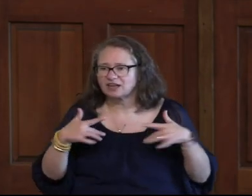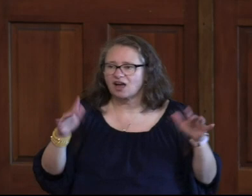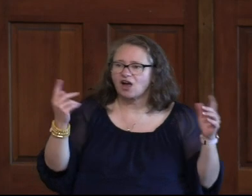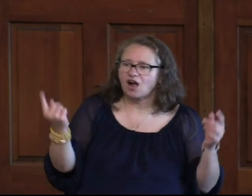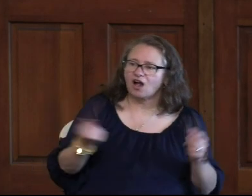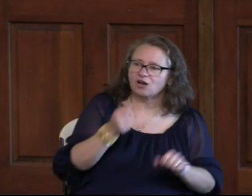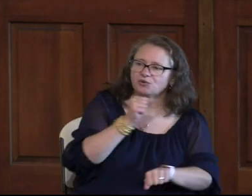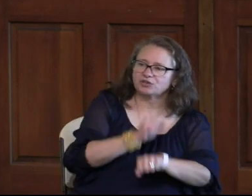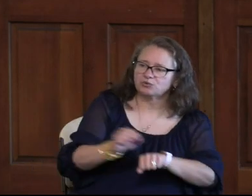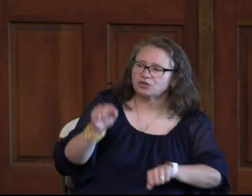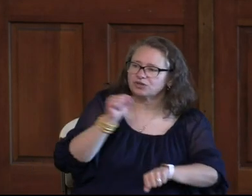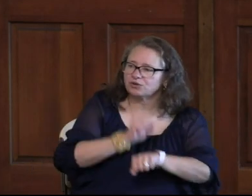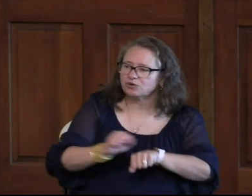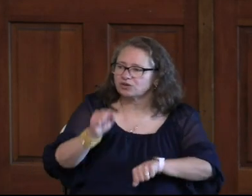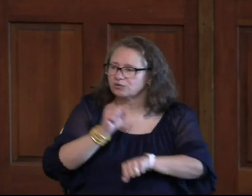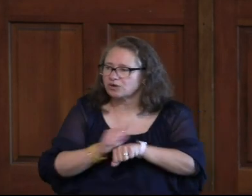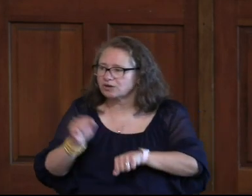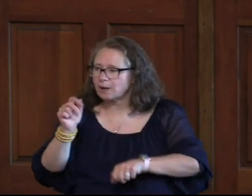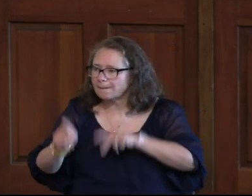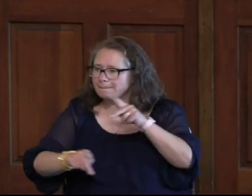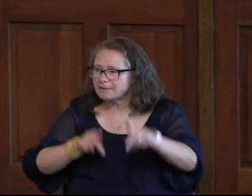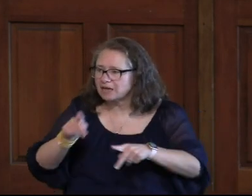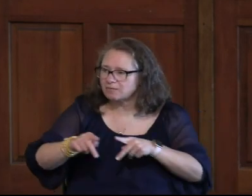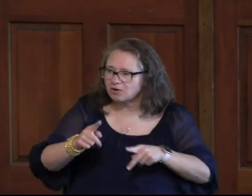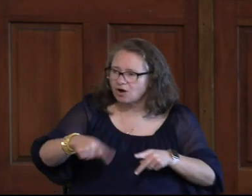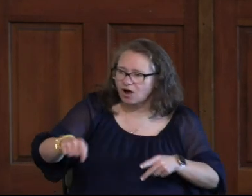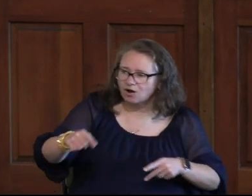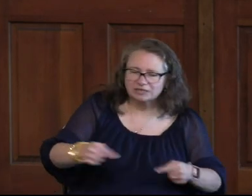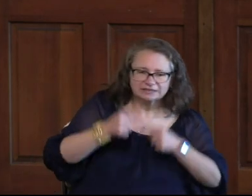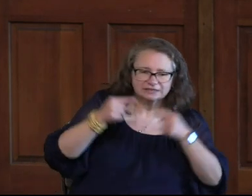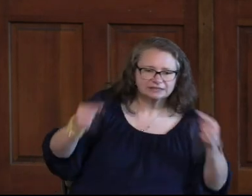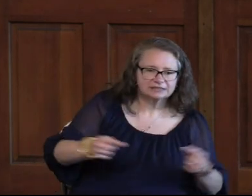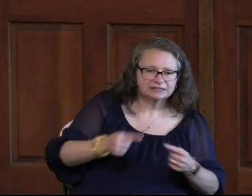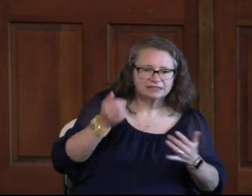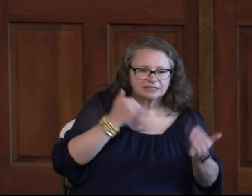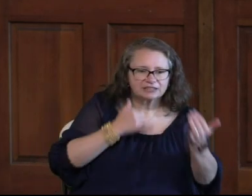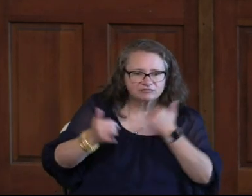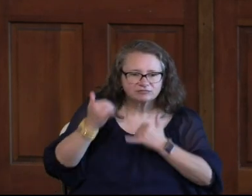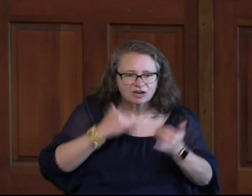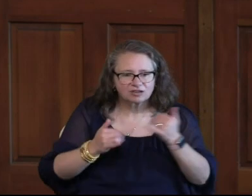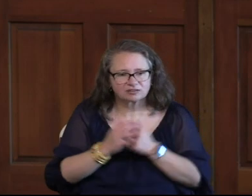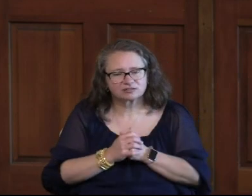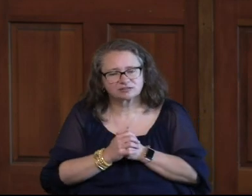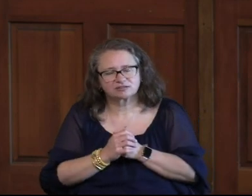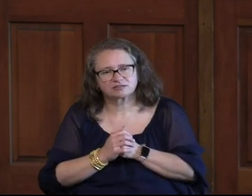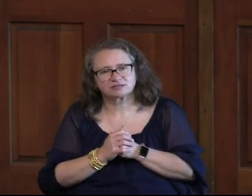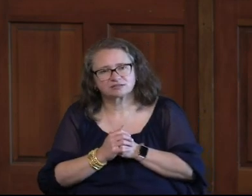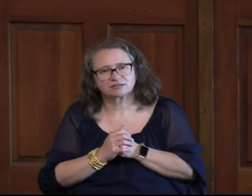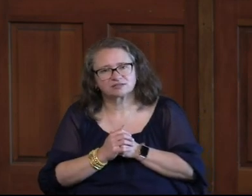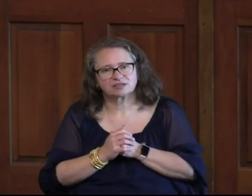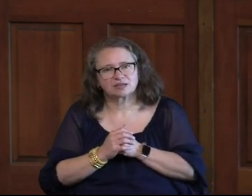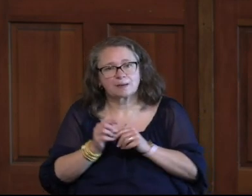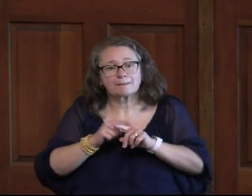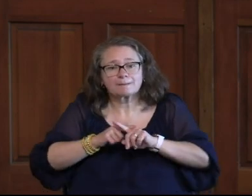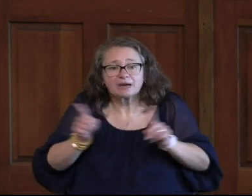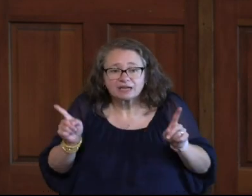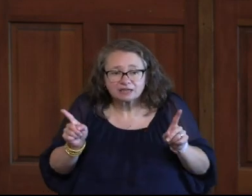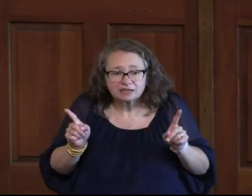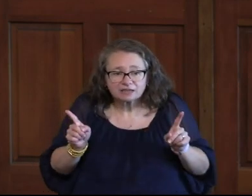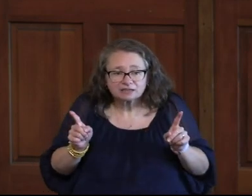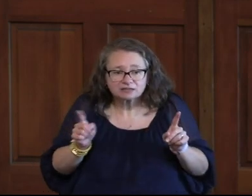Always Work To Be Done Because People Are Always Sinning This Is What The Word Says But